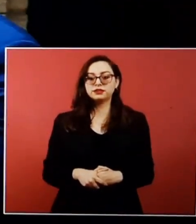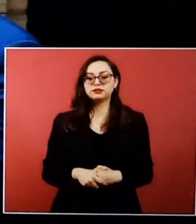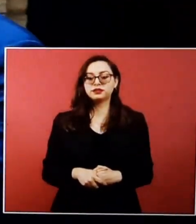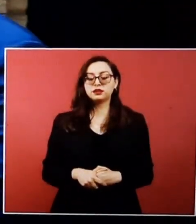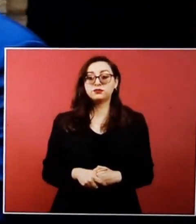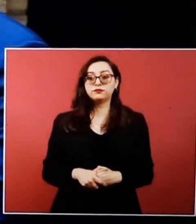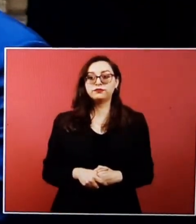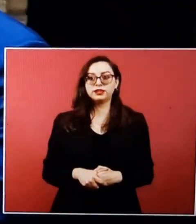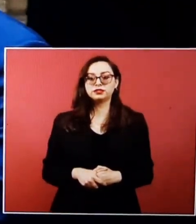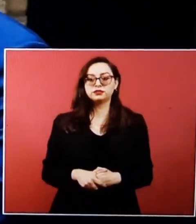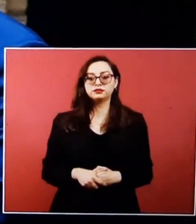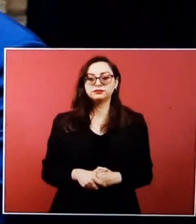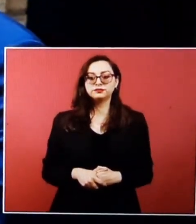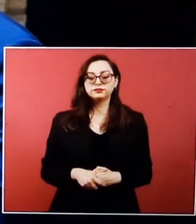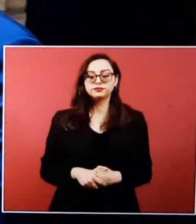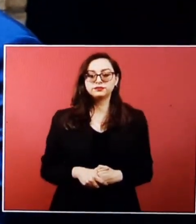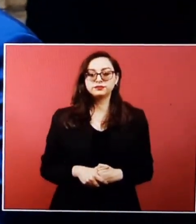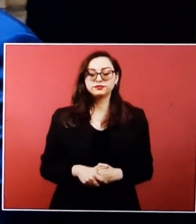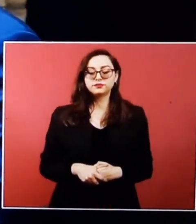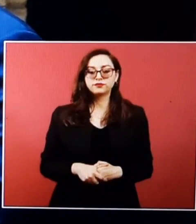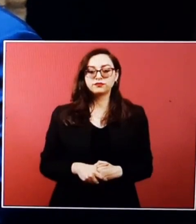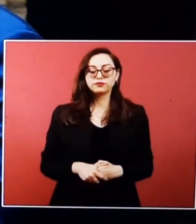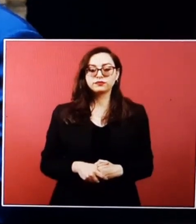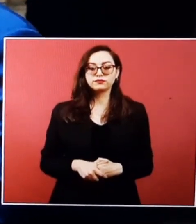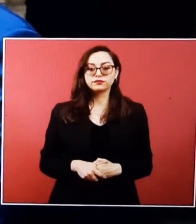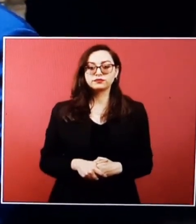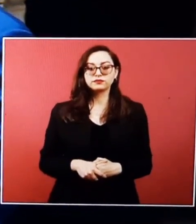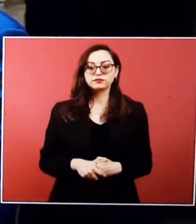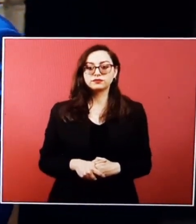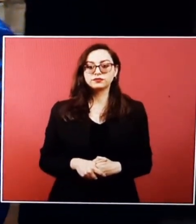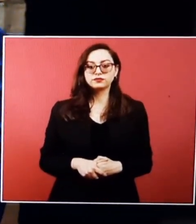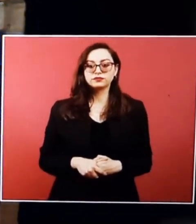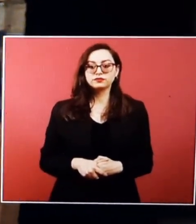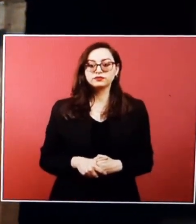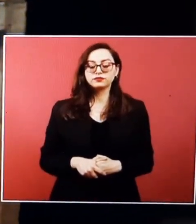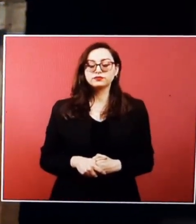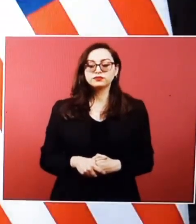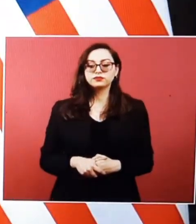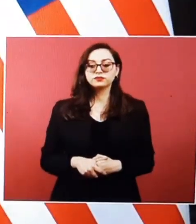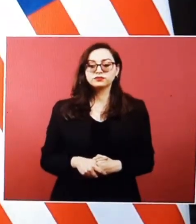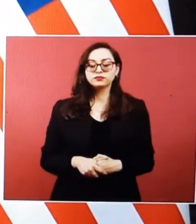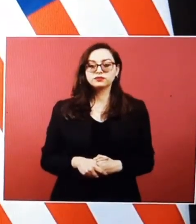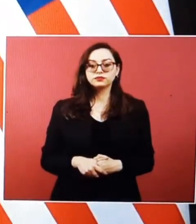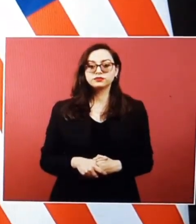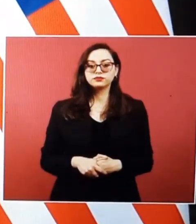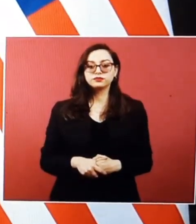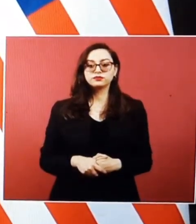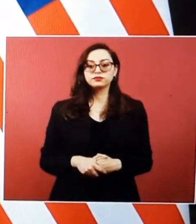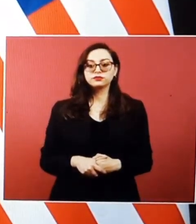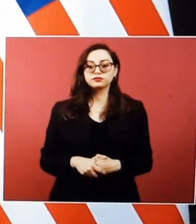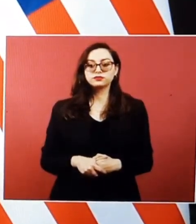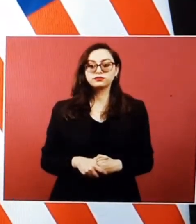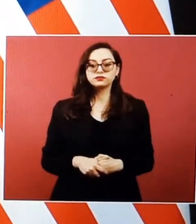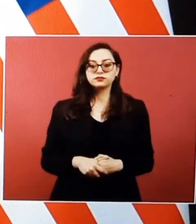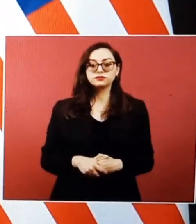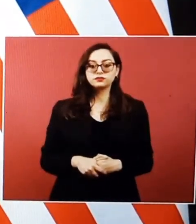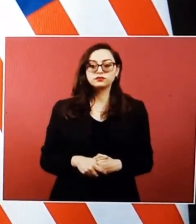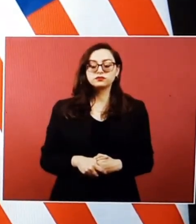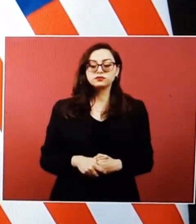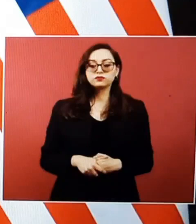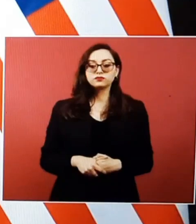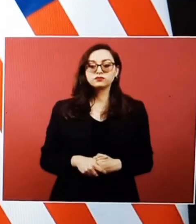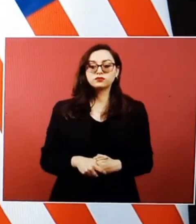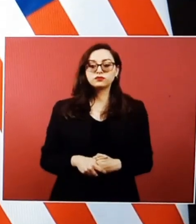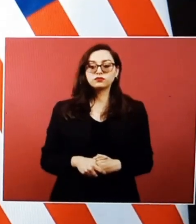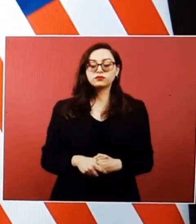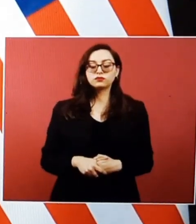stepping up to receive into Mexico those not following the lawful pathways we've made available instead of attempting to